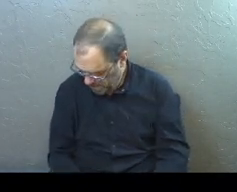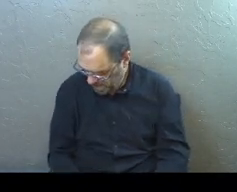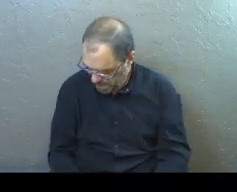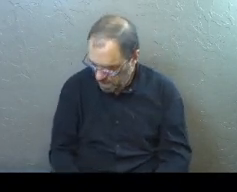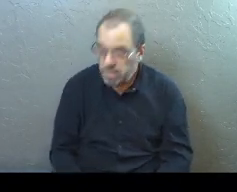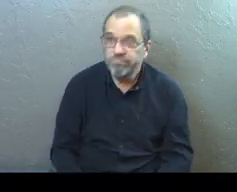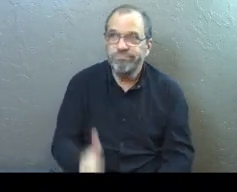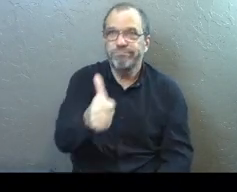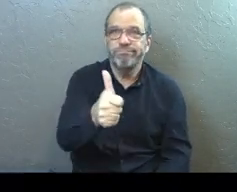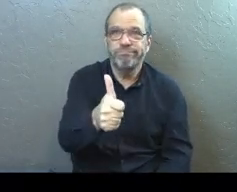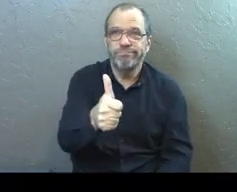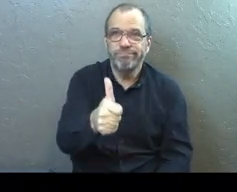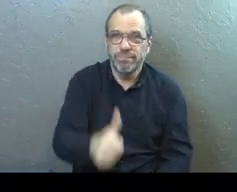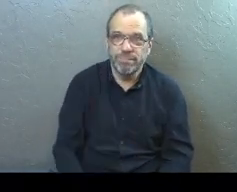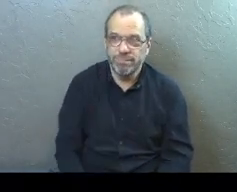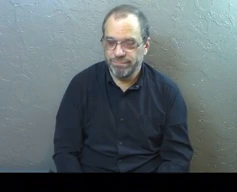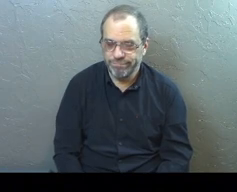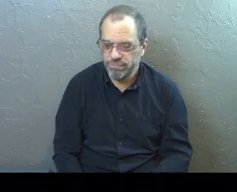Yeah.